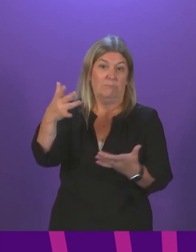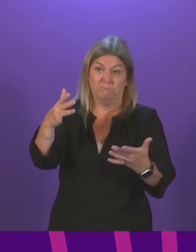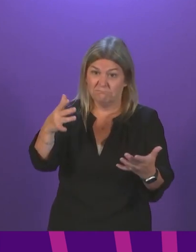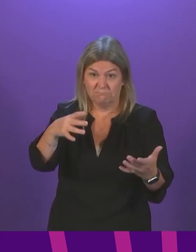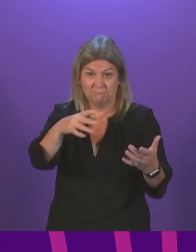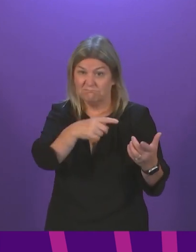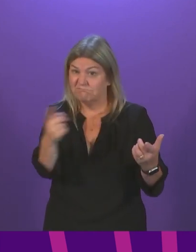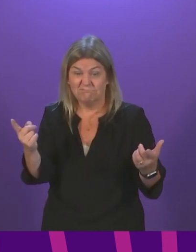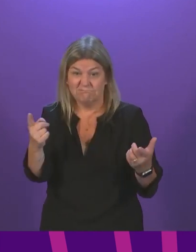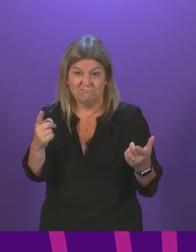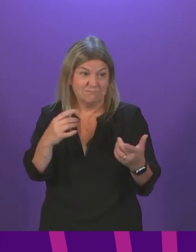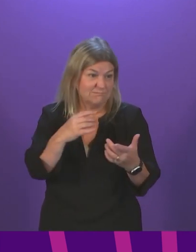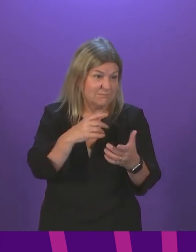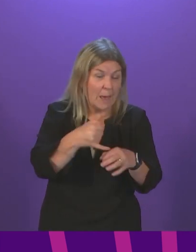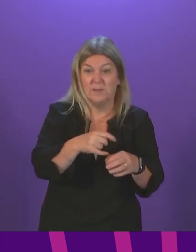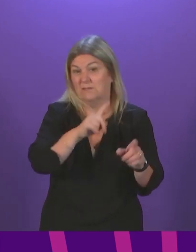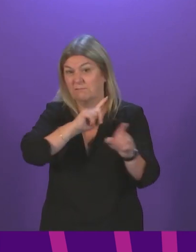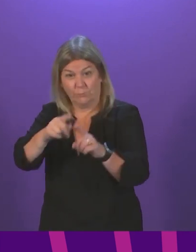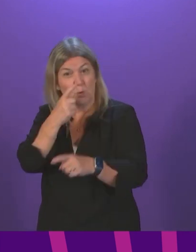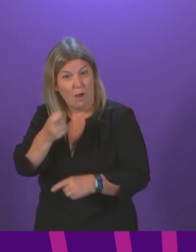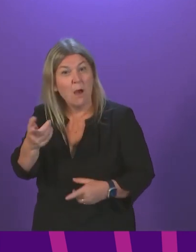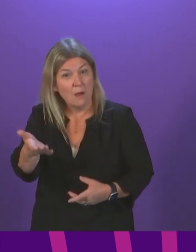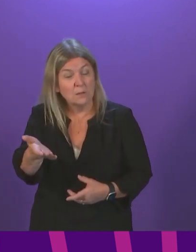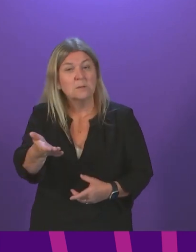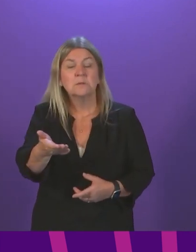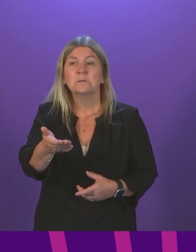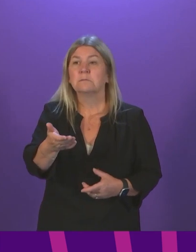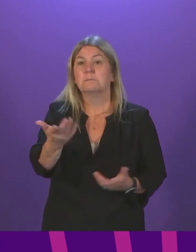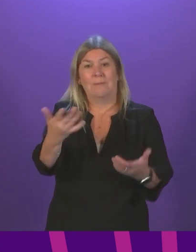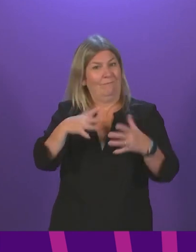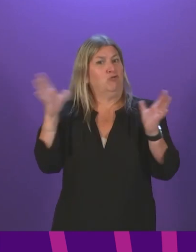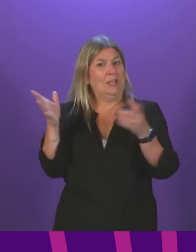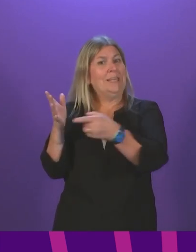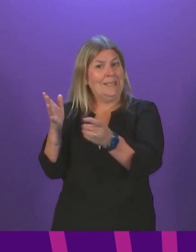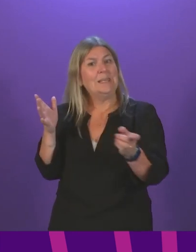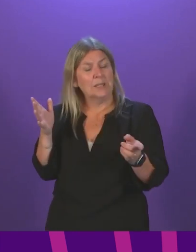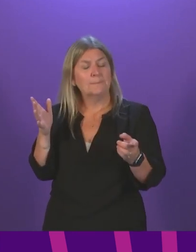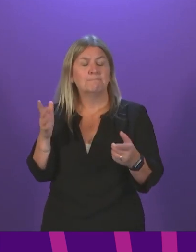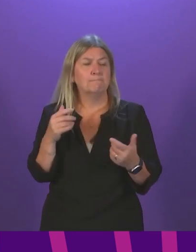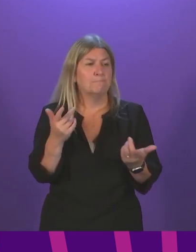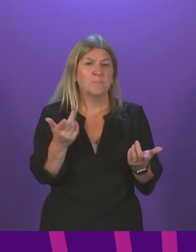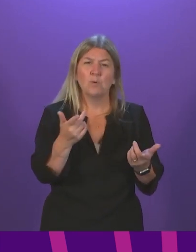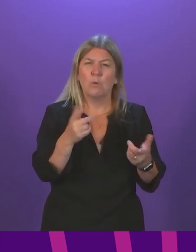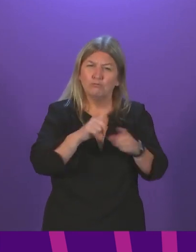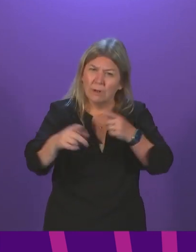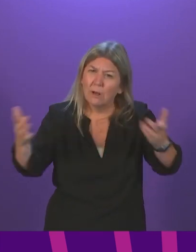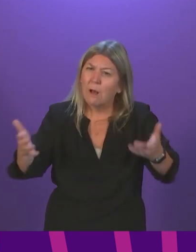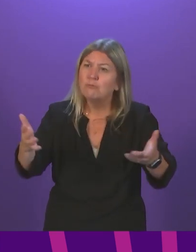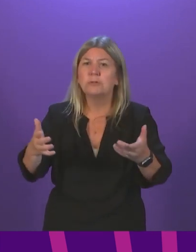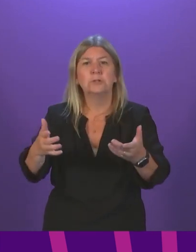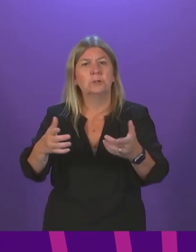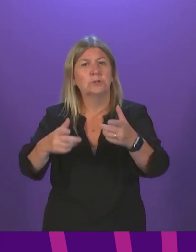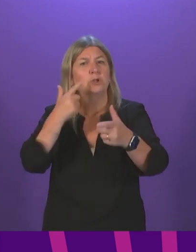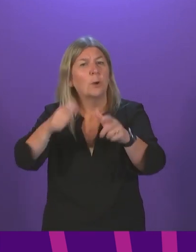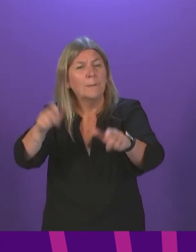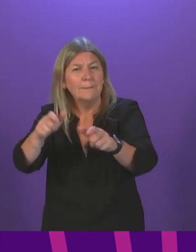on all of us, both here in the Chamber, within our own constituency networks and in every possible way to encourage young people to do these tests. Yes,